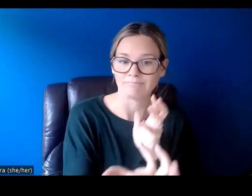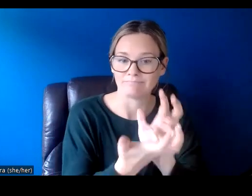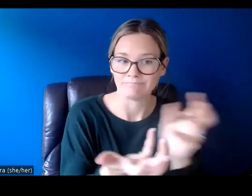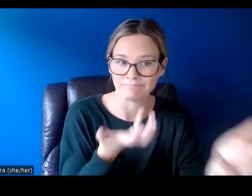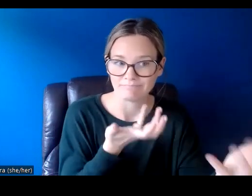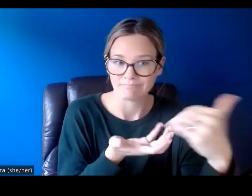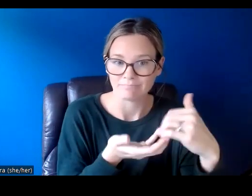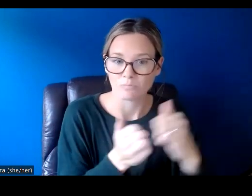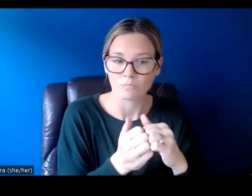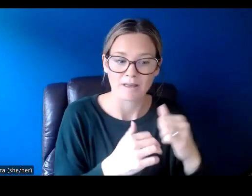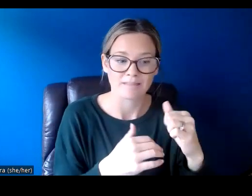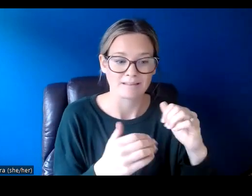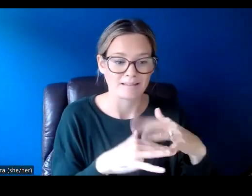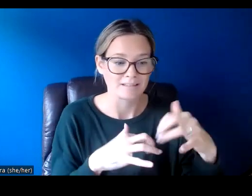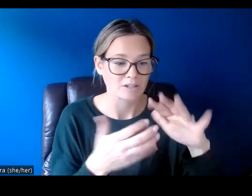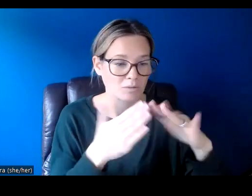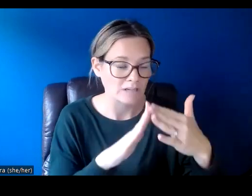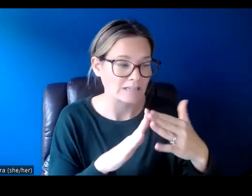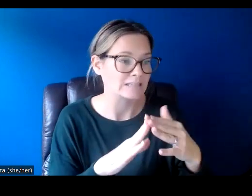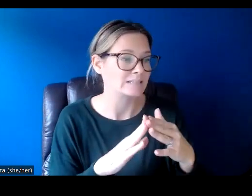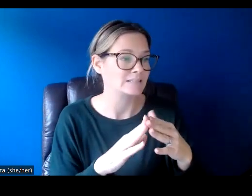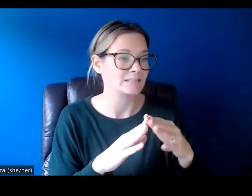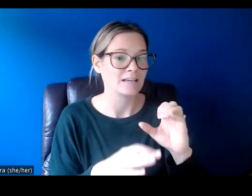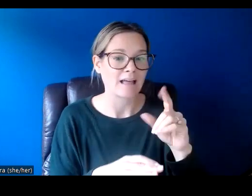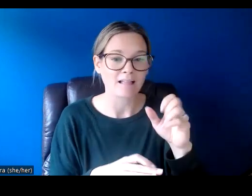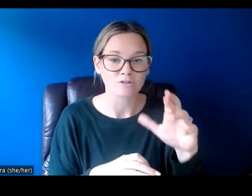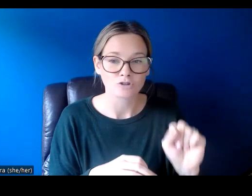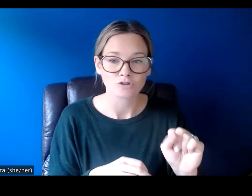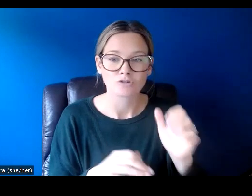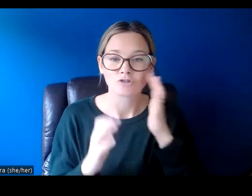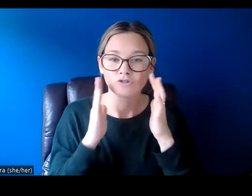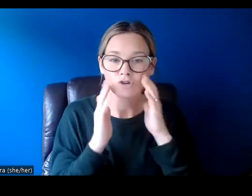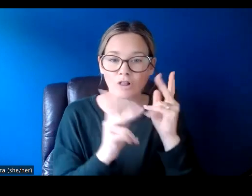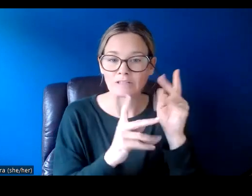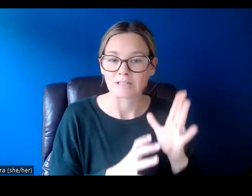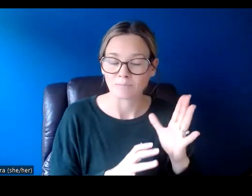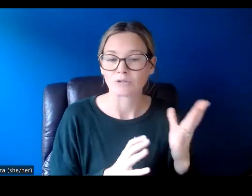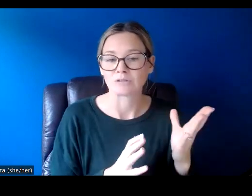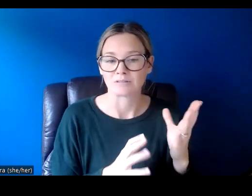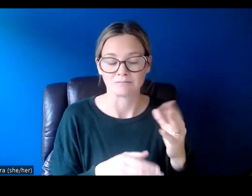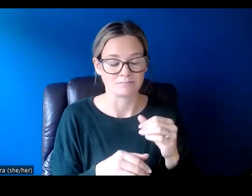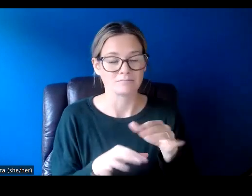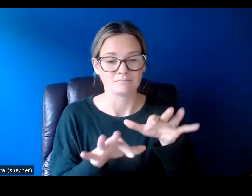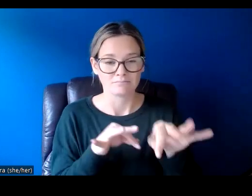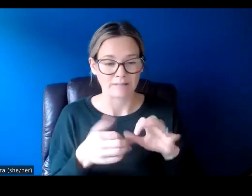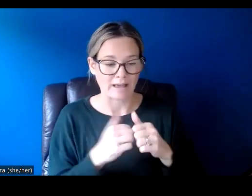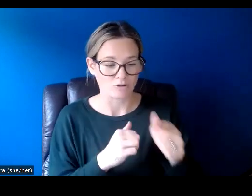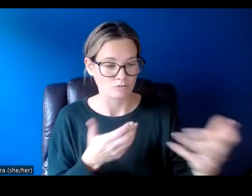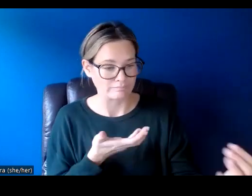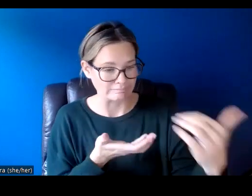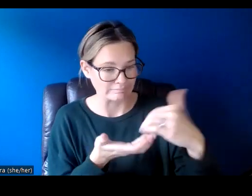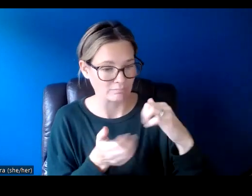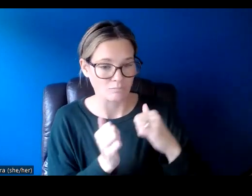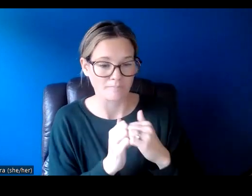Indigenous elders, or Indigenous knowledge keepers. We want you to explain how you will engage with Indigenous